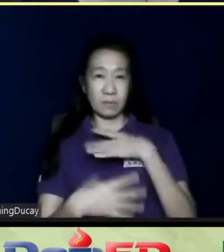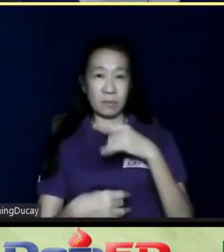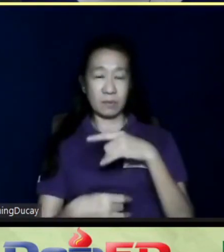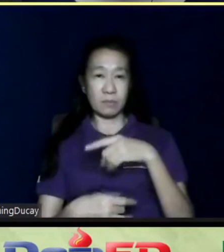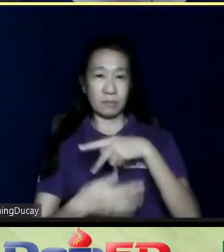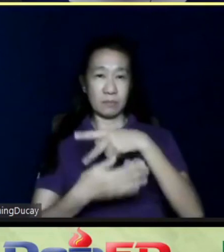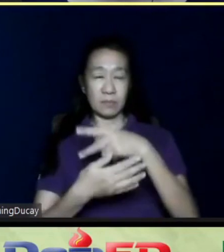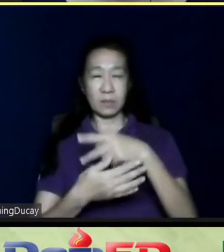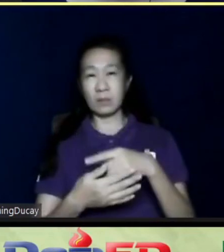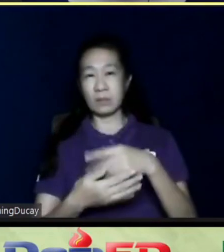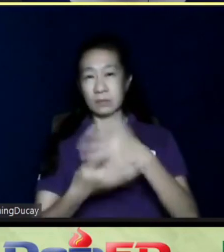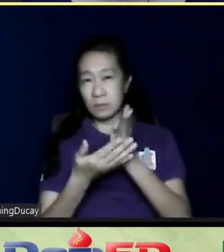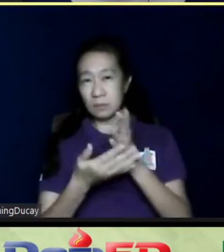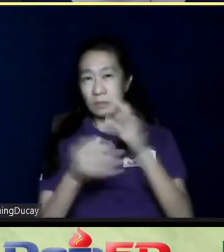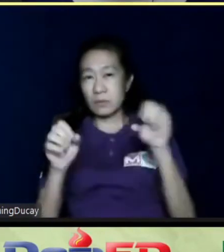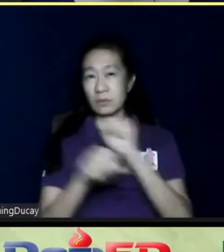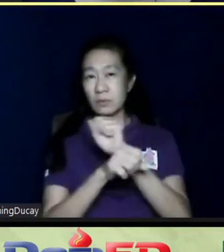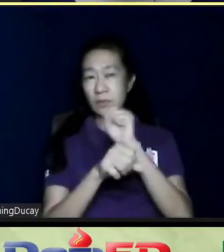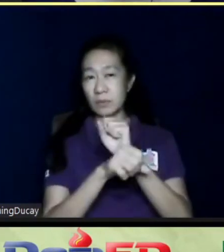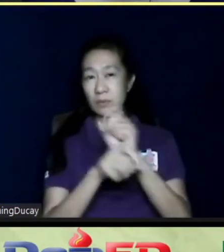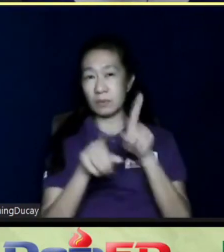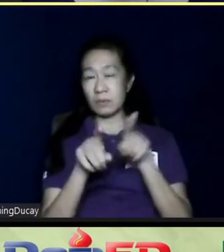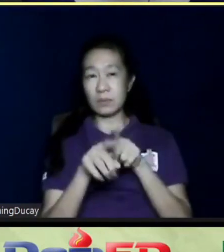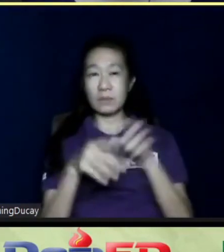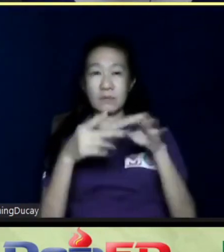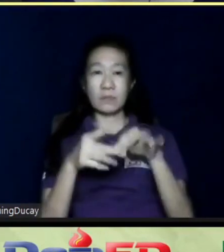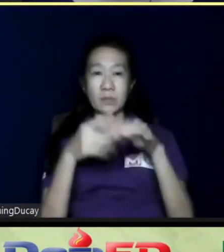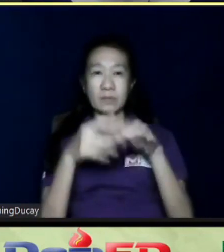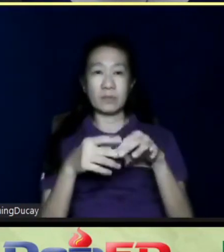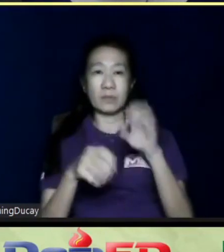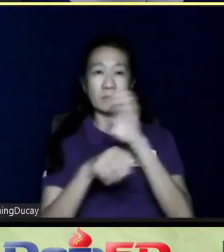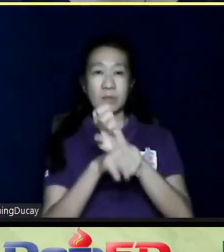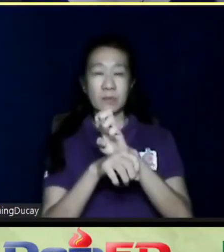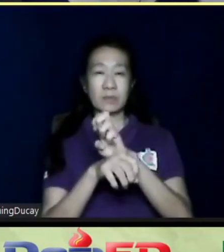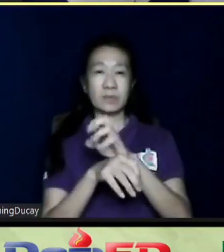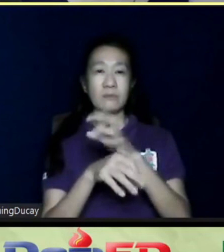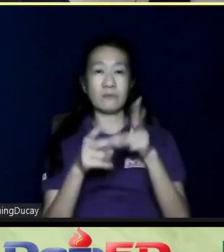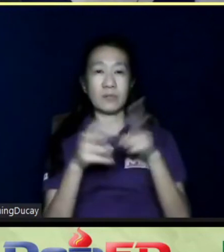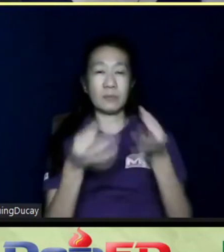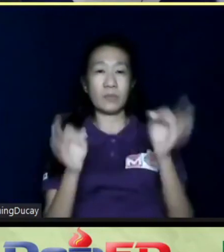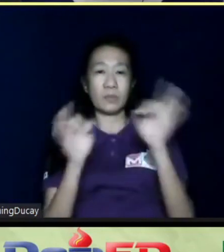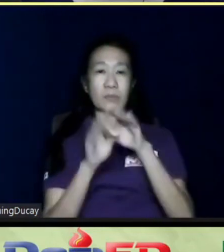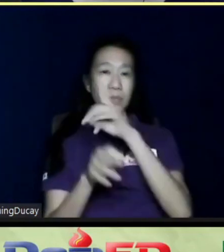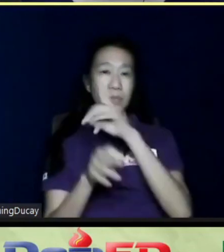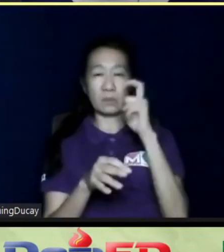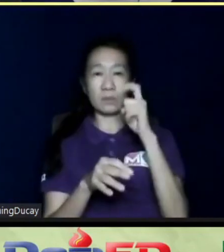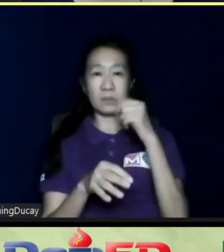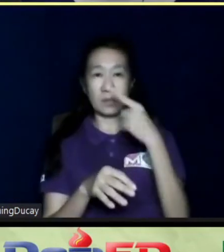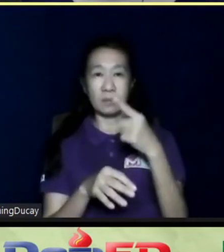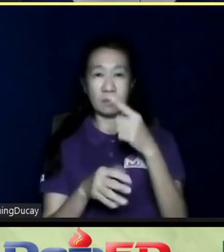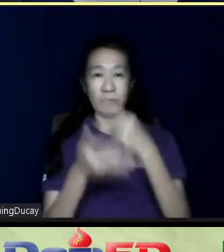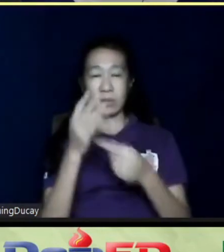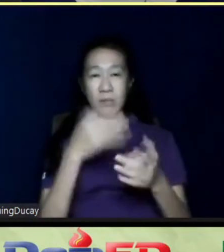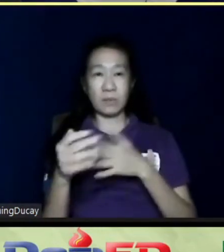work. This is where also the flexibility of the employer was very important because they said whatever